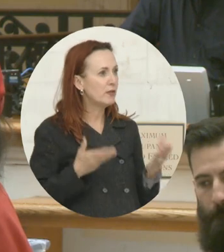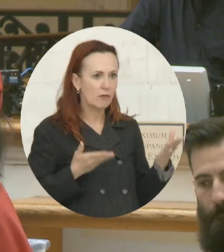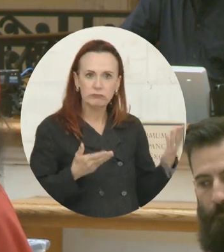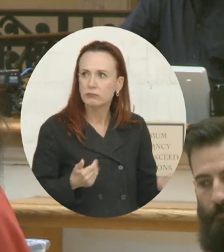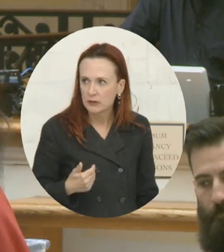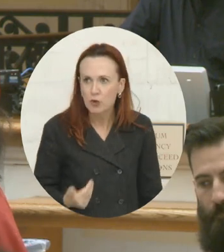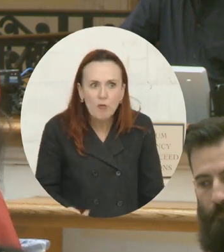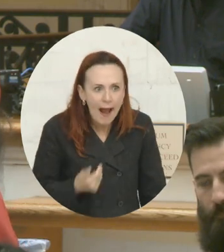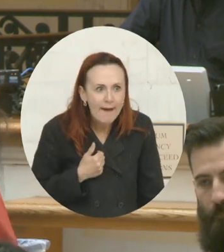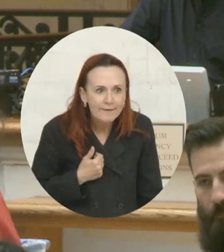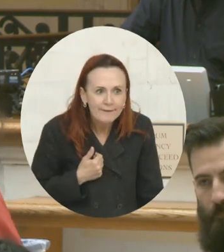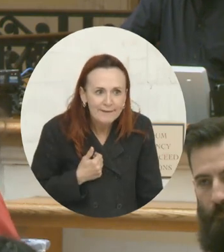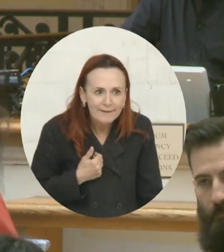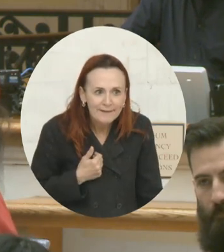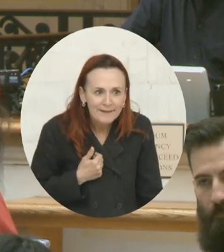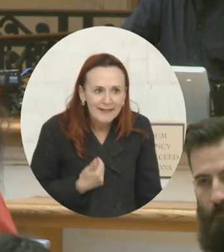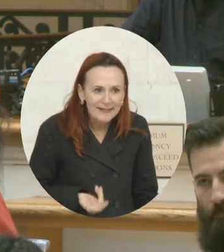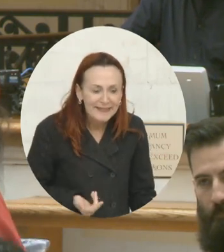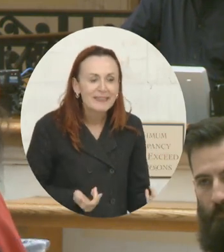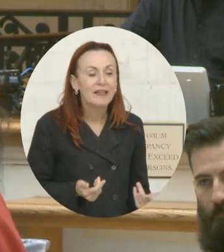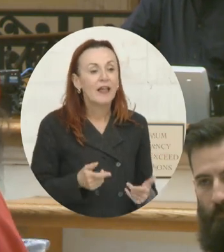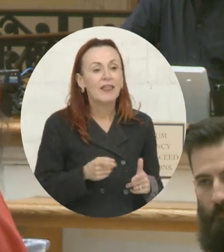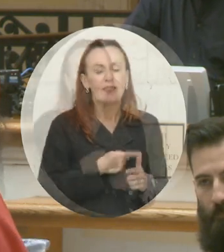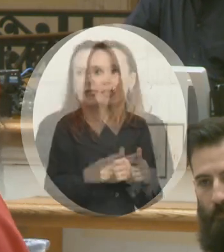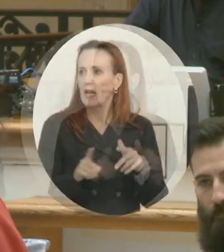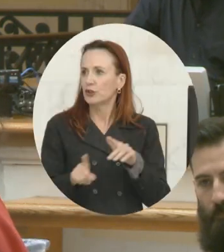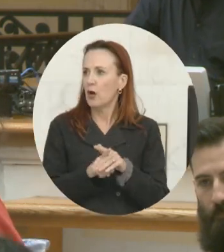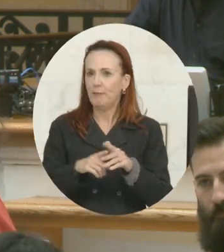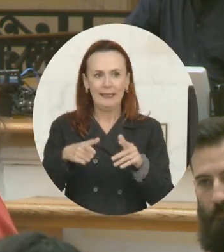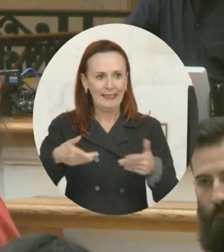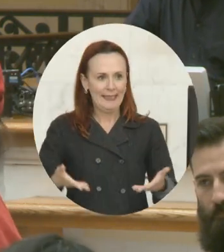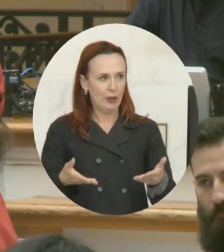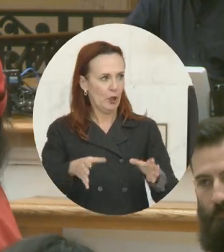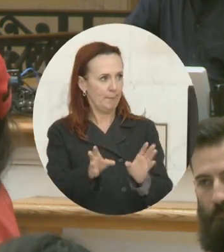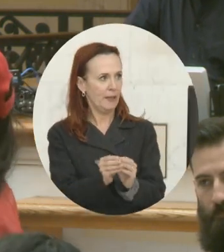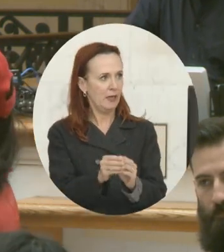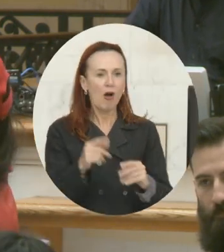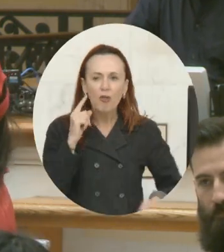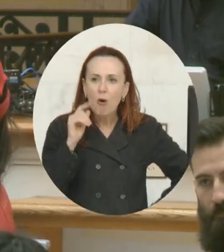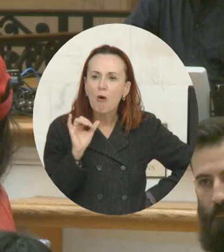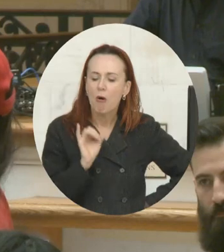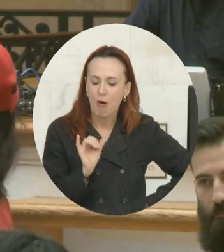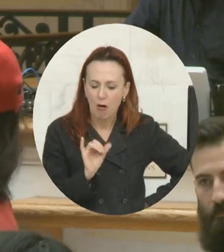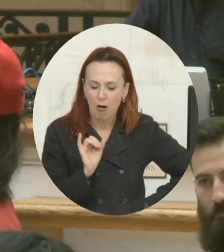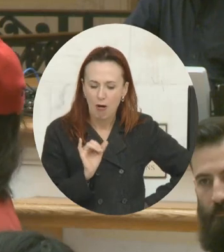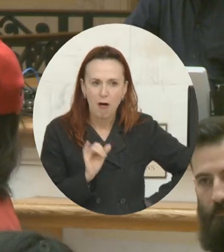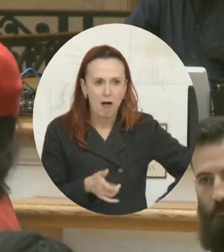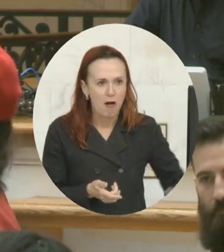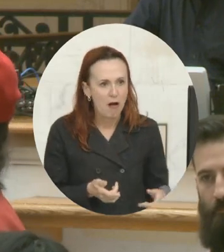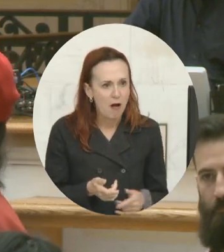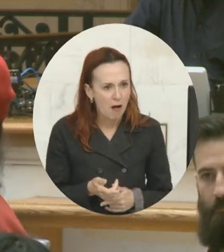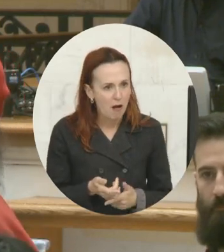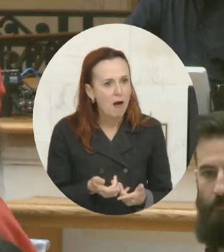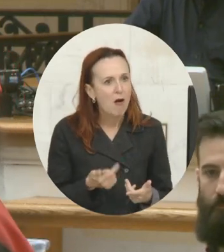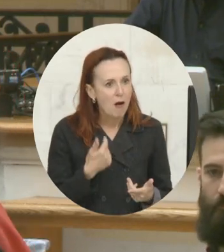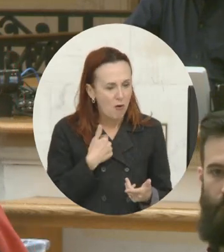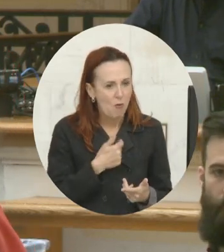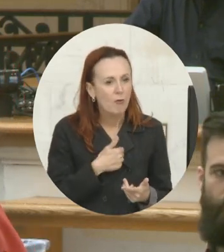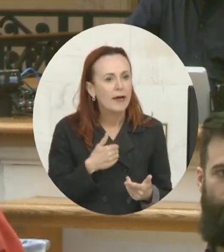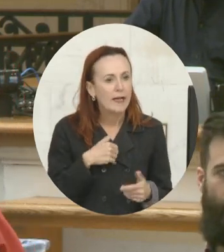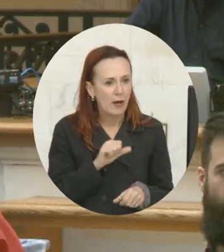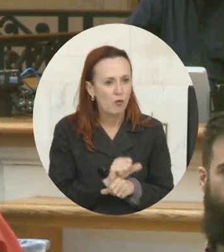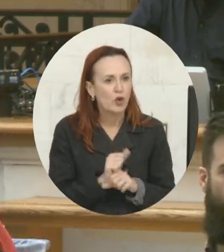You don't know until you come to something like this. And then you go, hey, you're like me. And then you go,